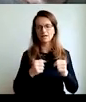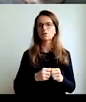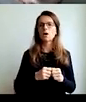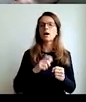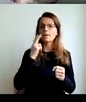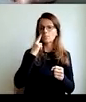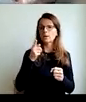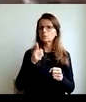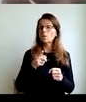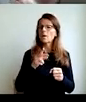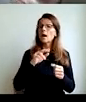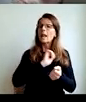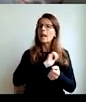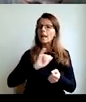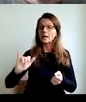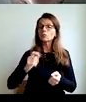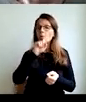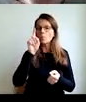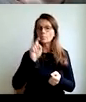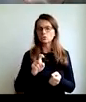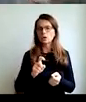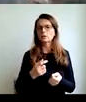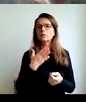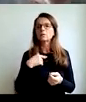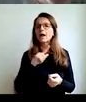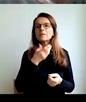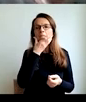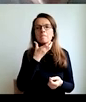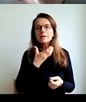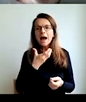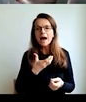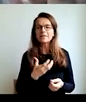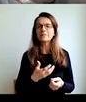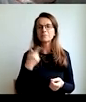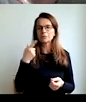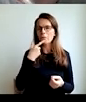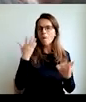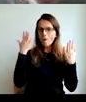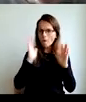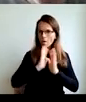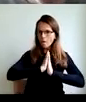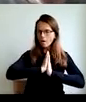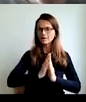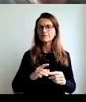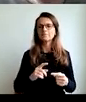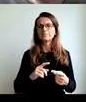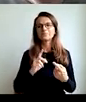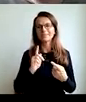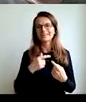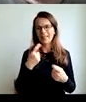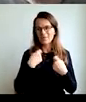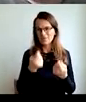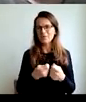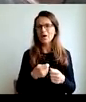person is. But this is the true new year question. Unfortunately, I don't have a long